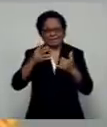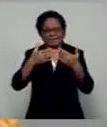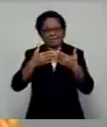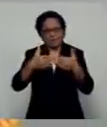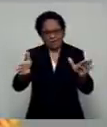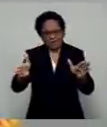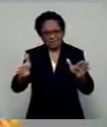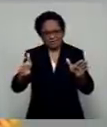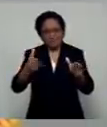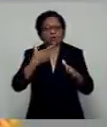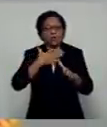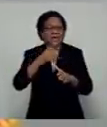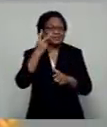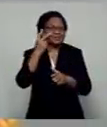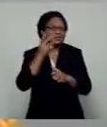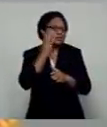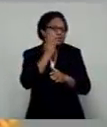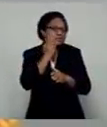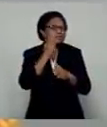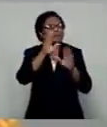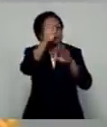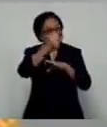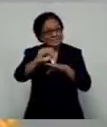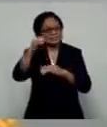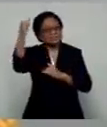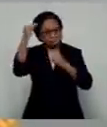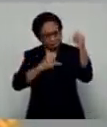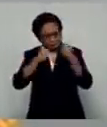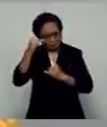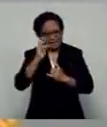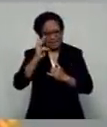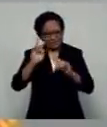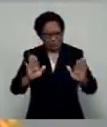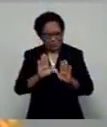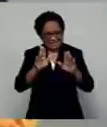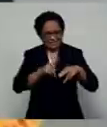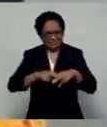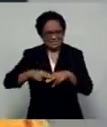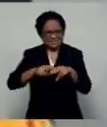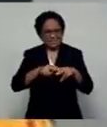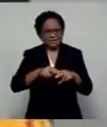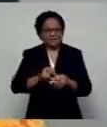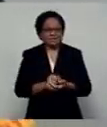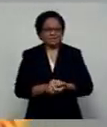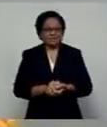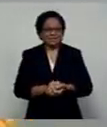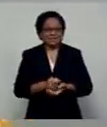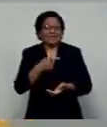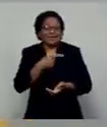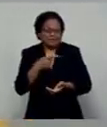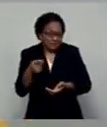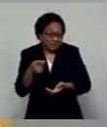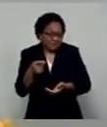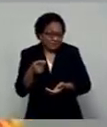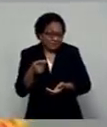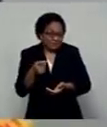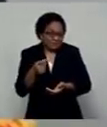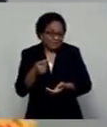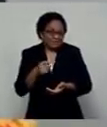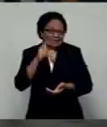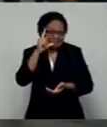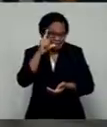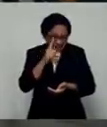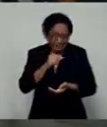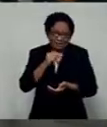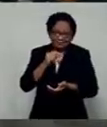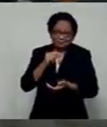for us to be able to really utilize some of that support that was put into the